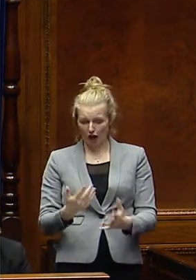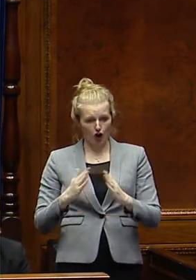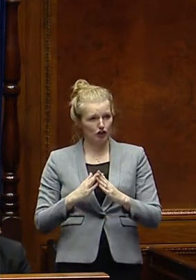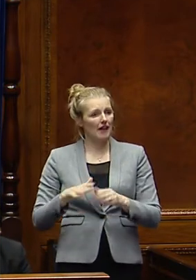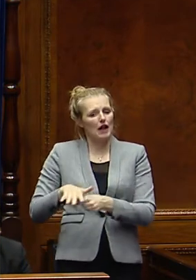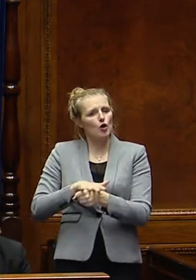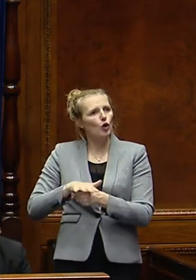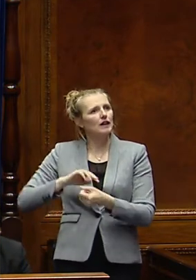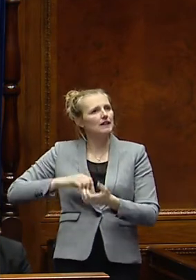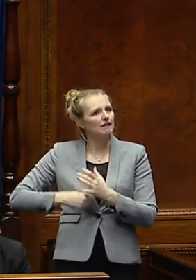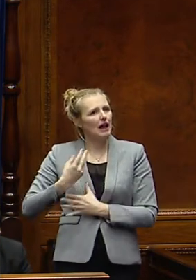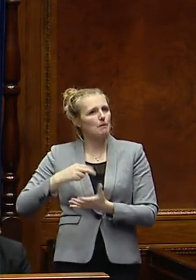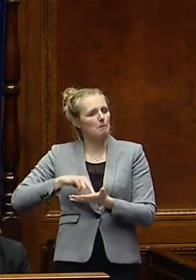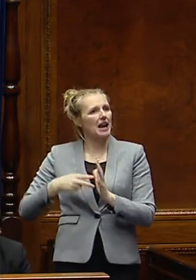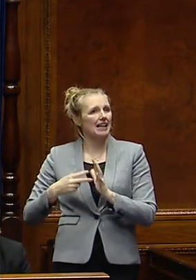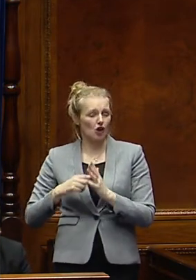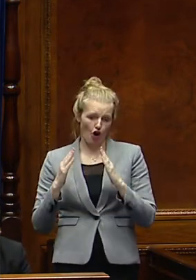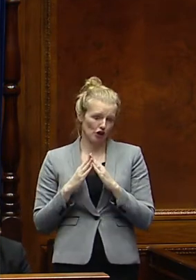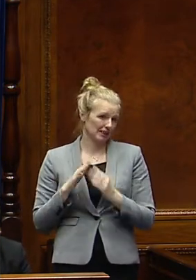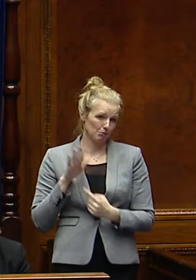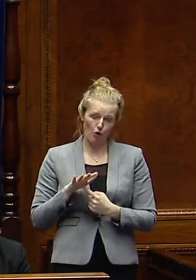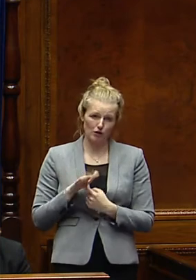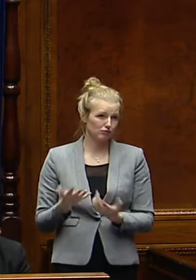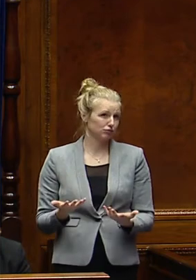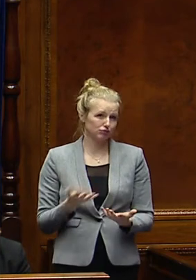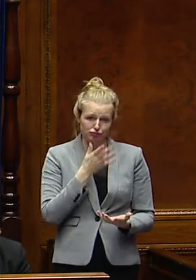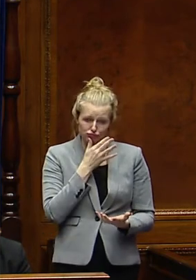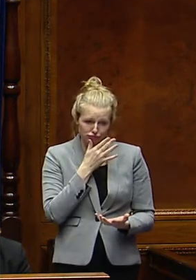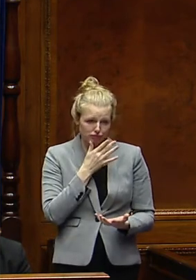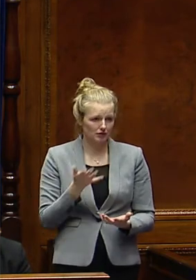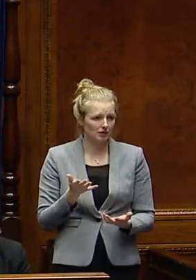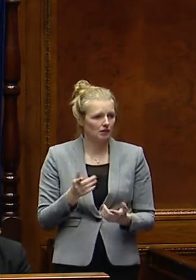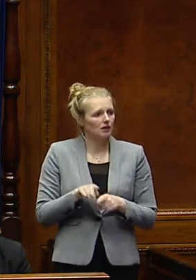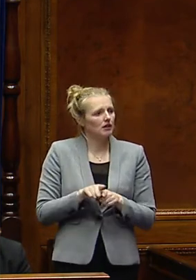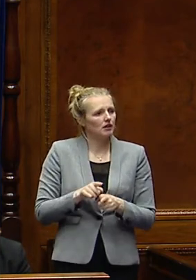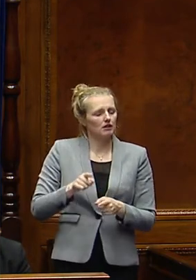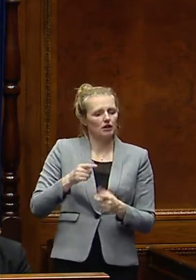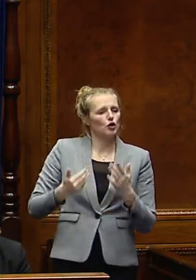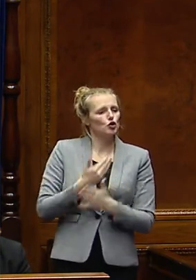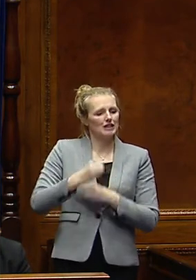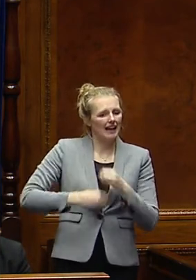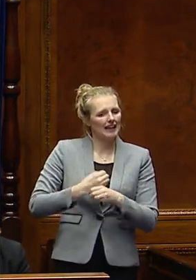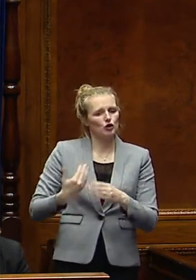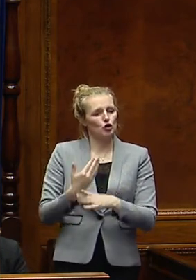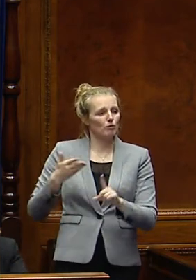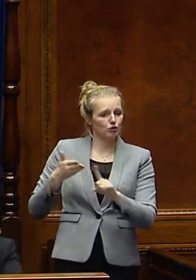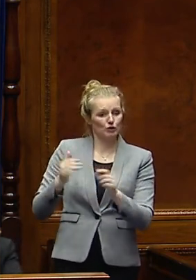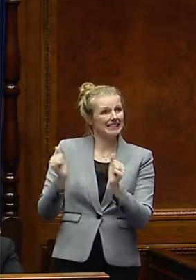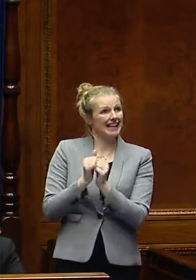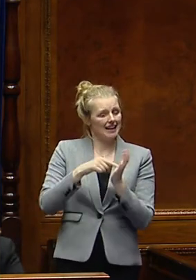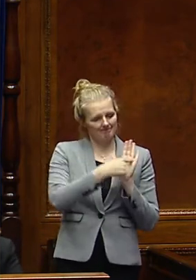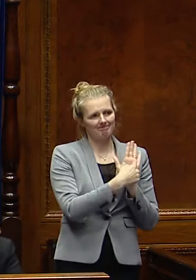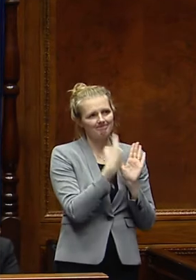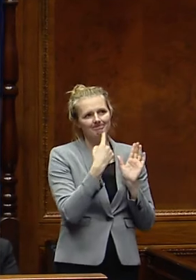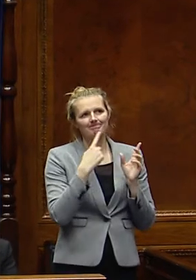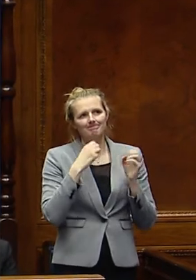development plans, housing being a critical component. It is obviously also highlighted within the New Decade New Approach deal that we radically